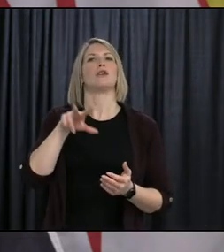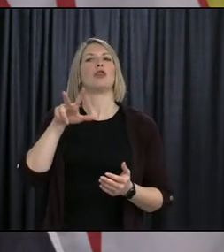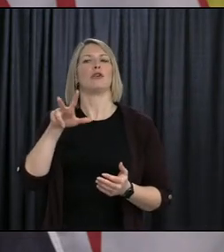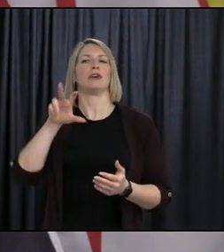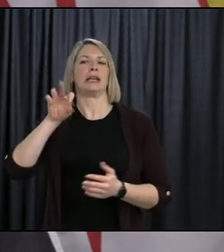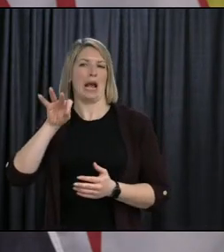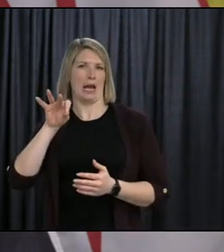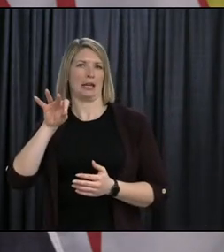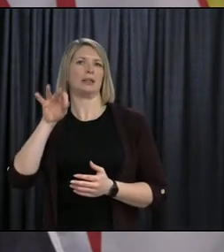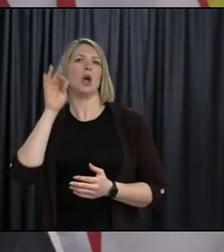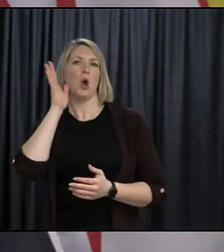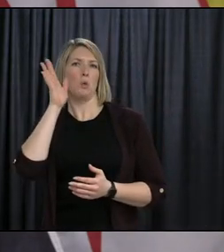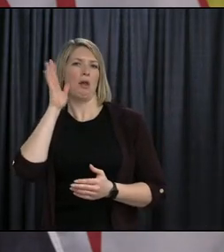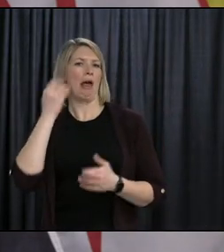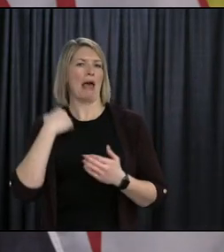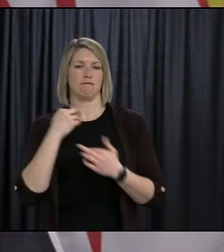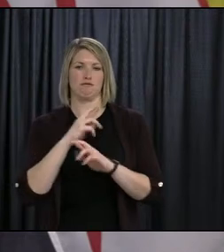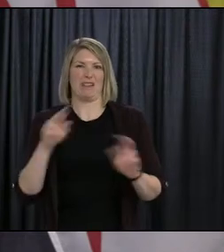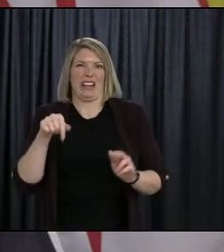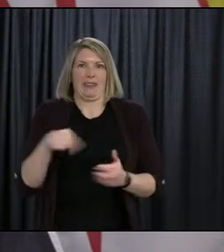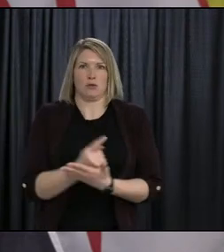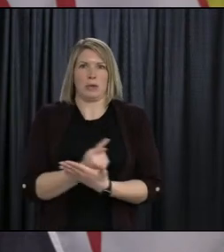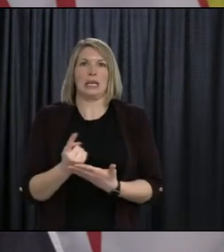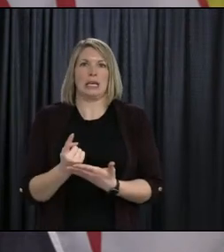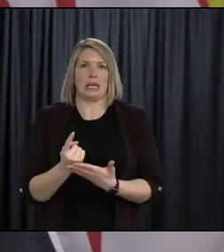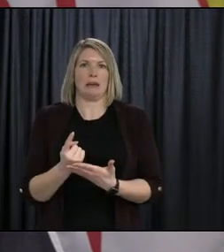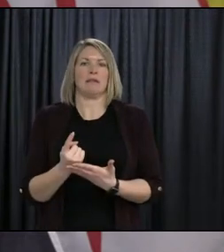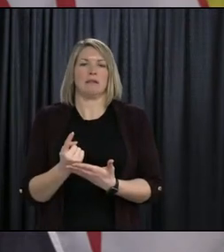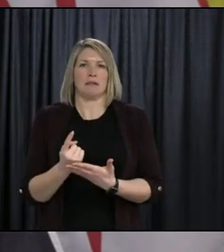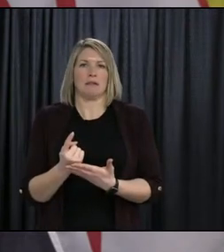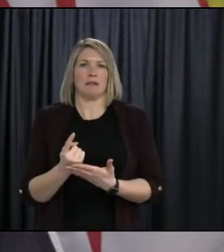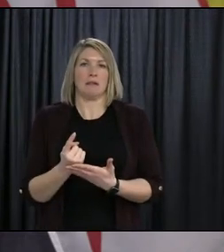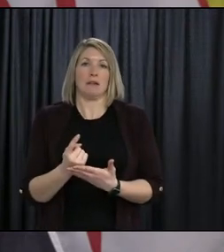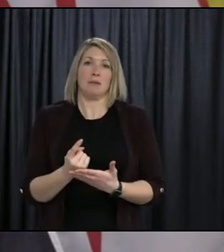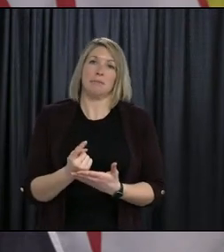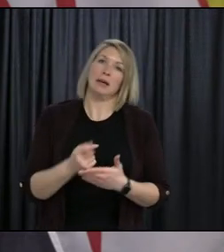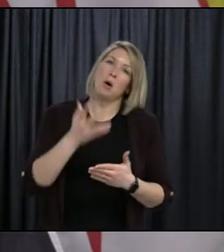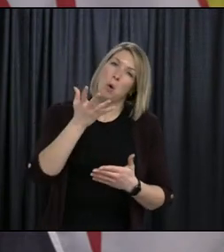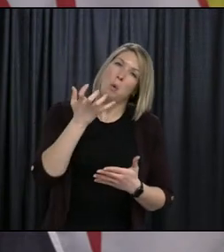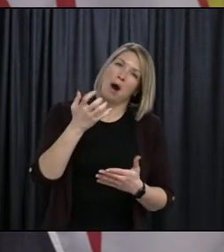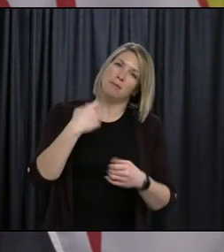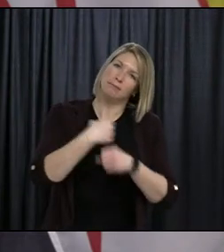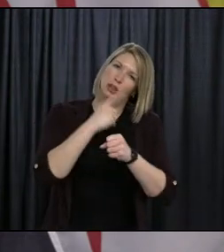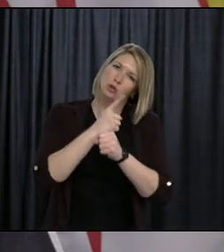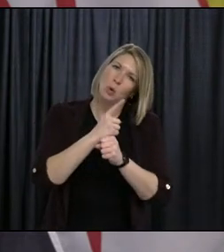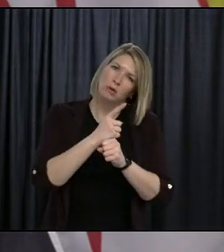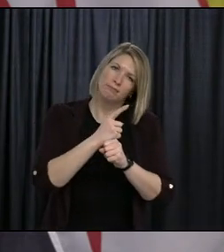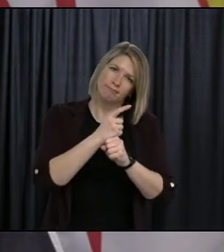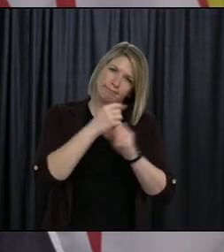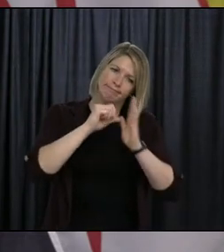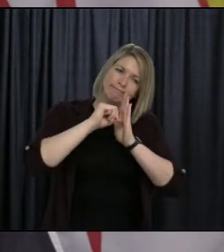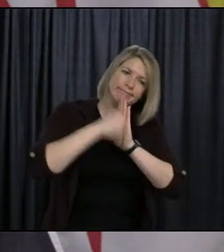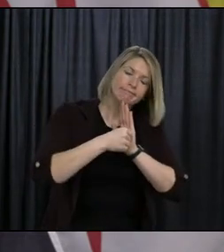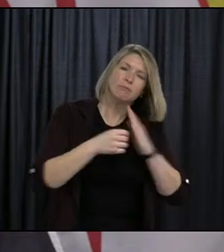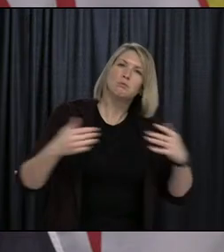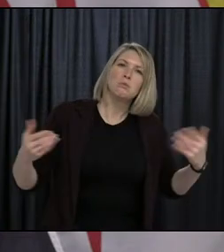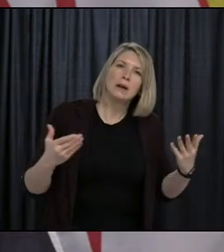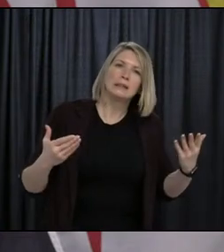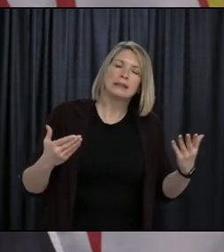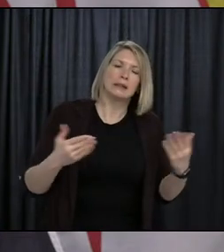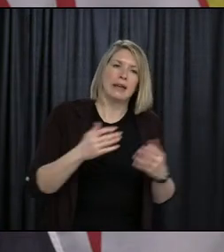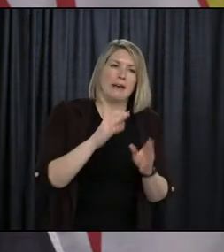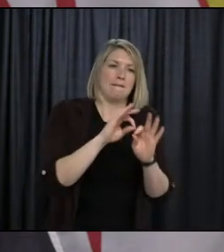So that's why I really want to emphasize it's only those families who are in real need that cannot